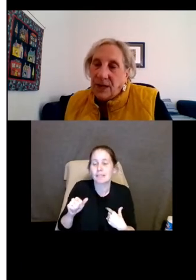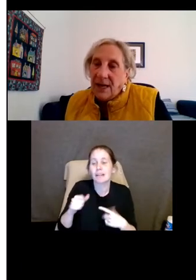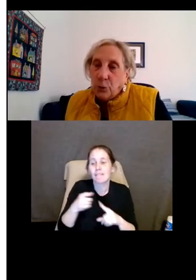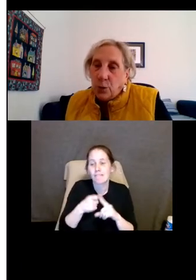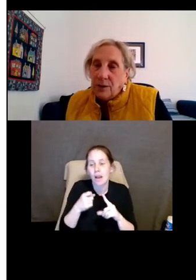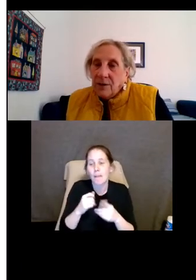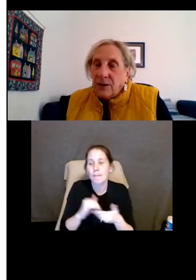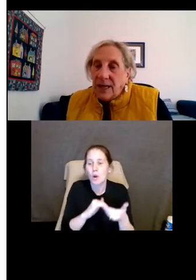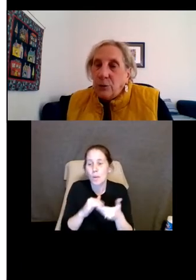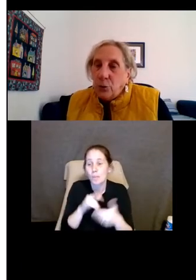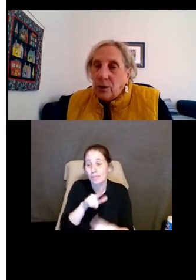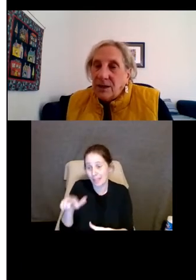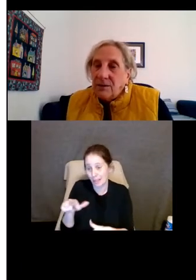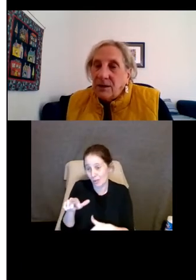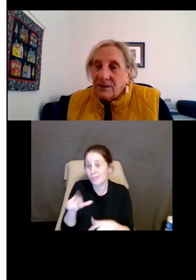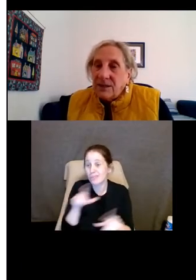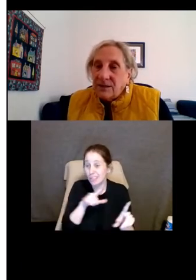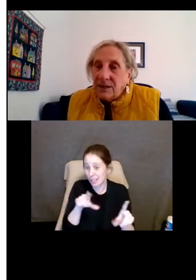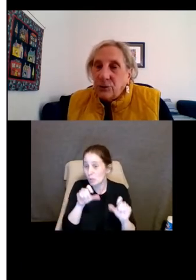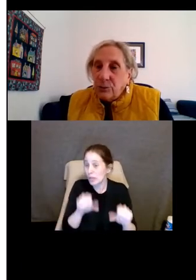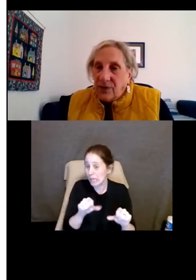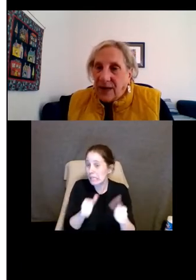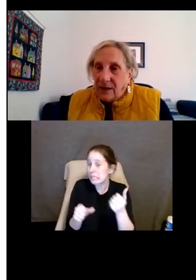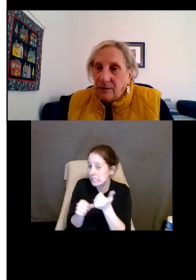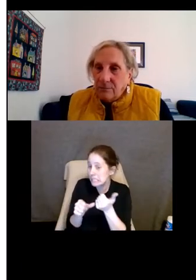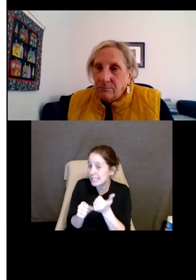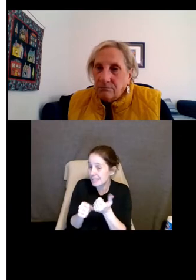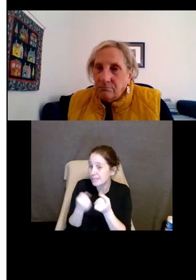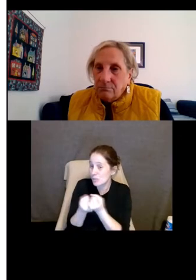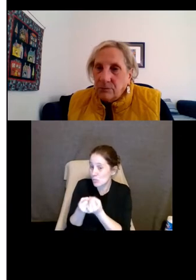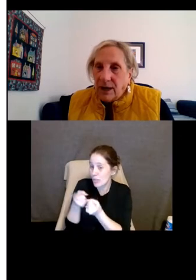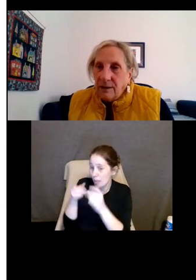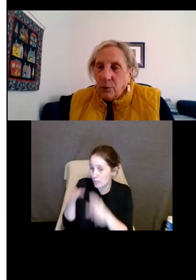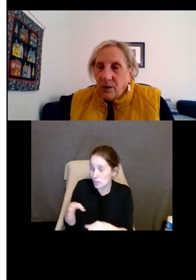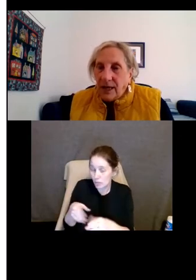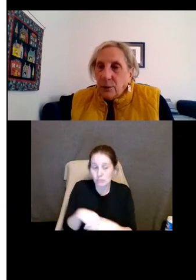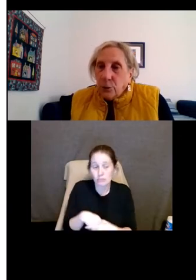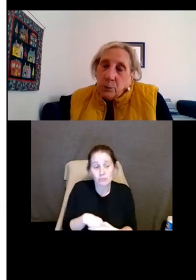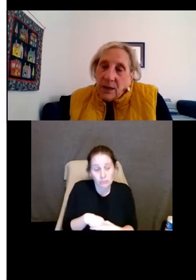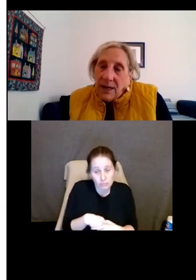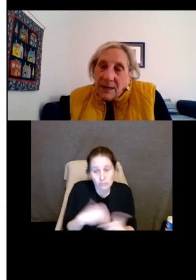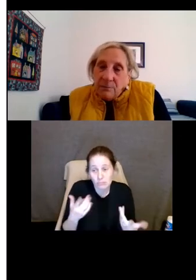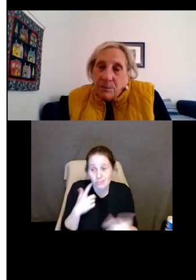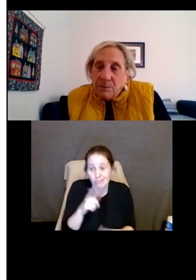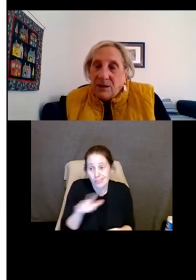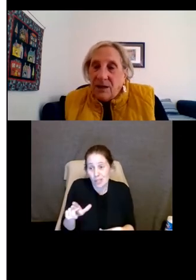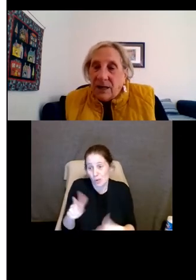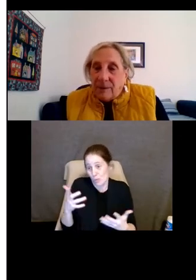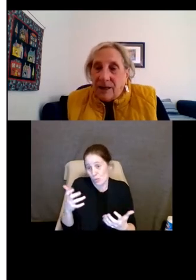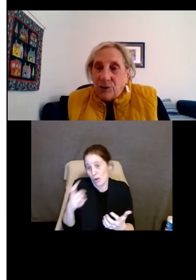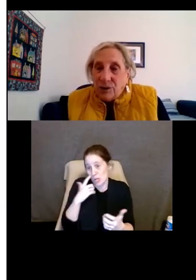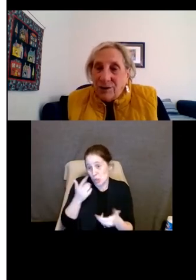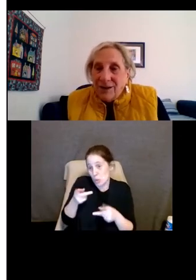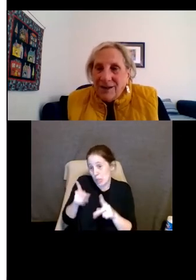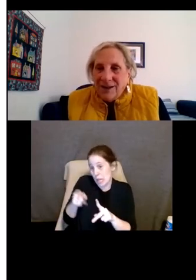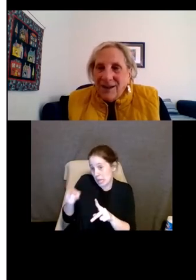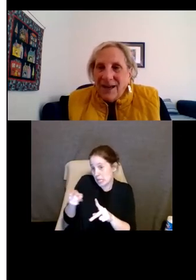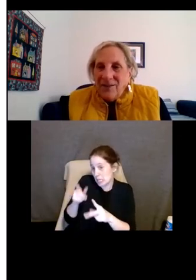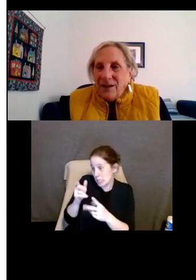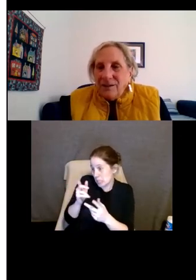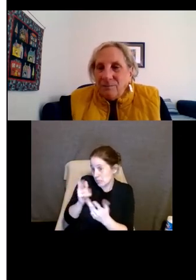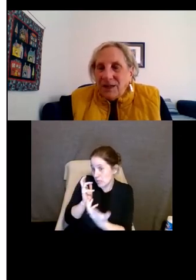cooperative landlord. The landlord can assist in doing that. Right? Where the landlord would like to permit the accommodation.